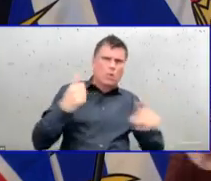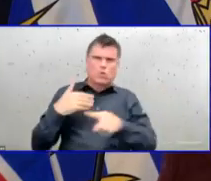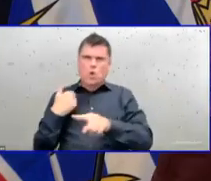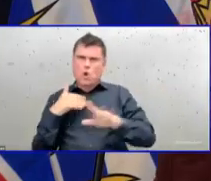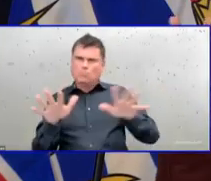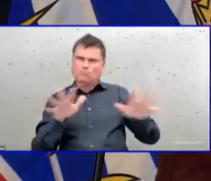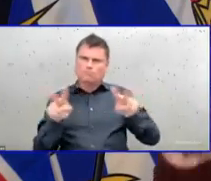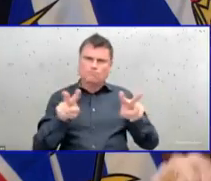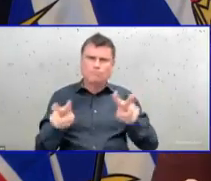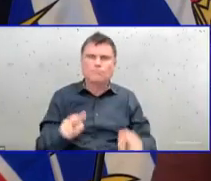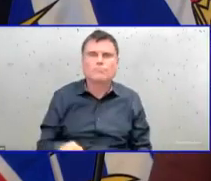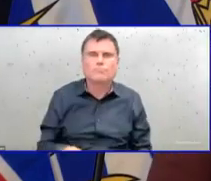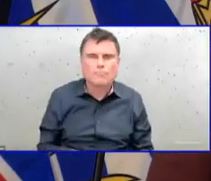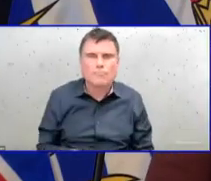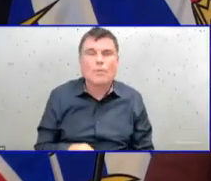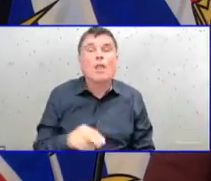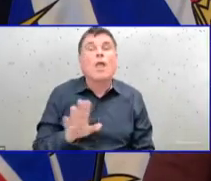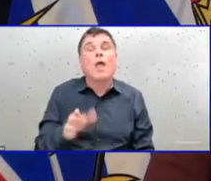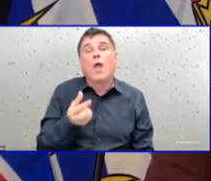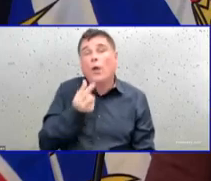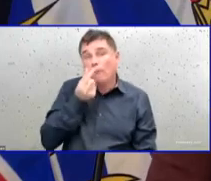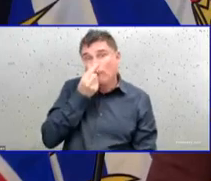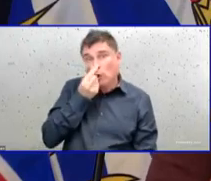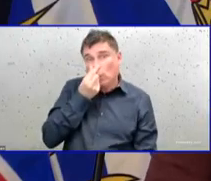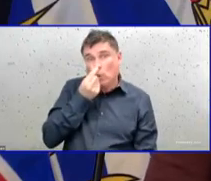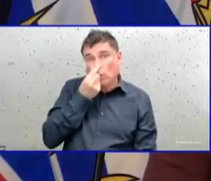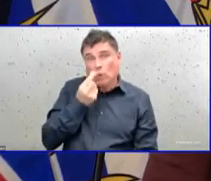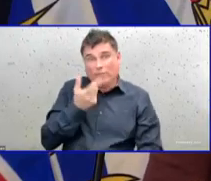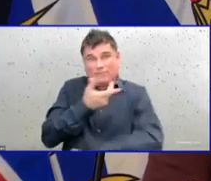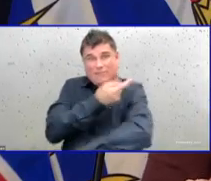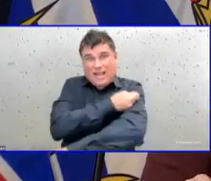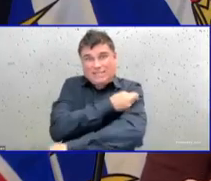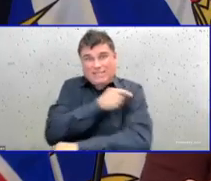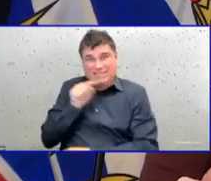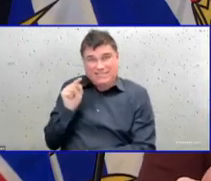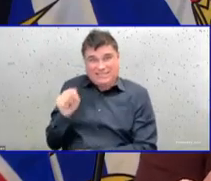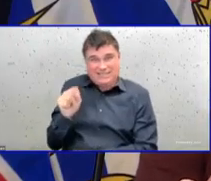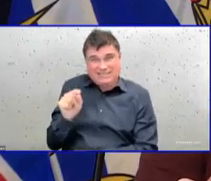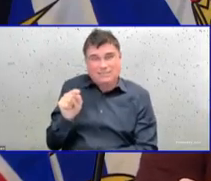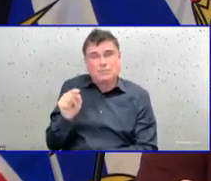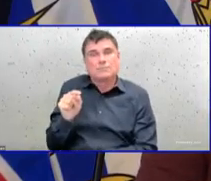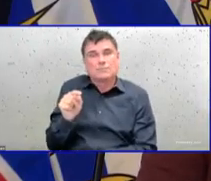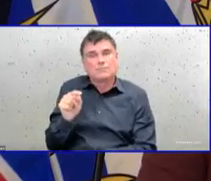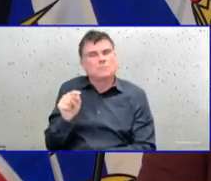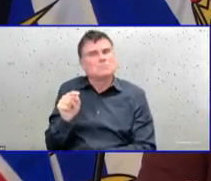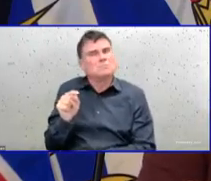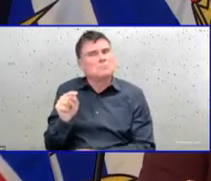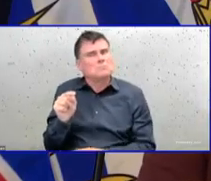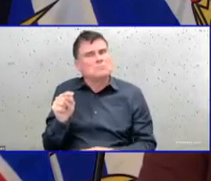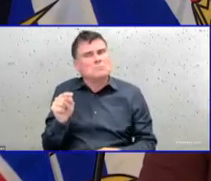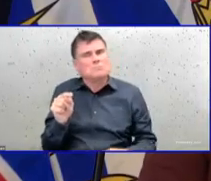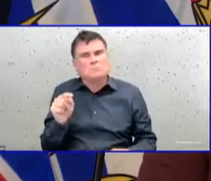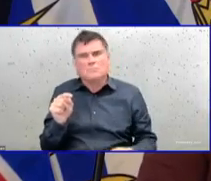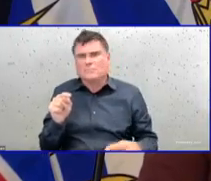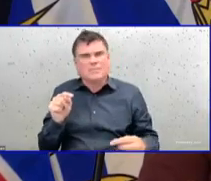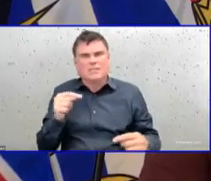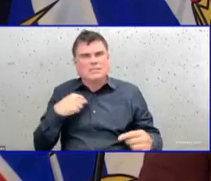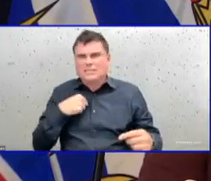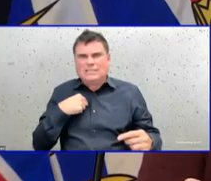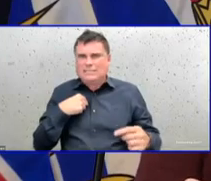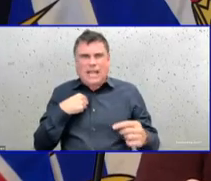B's and two A's. So I encourage everybody to go out and get vaccinated. It is free for everybody.